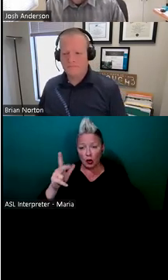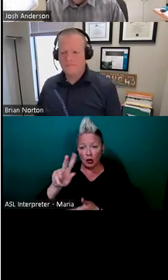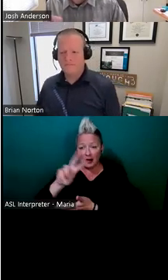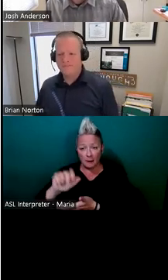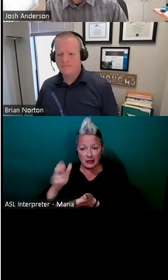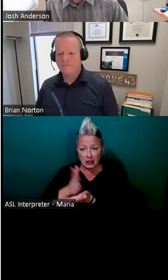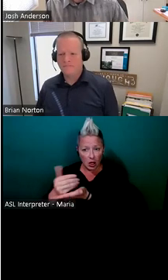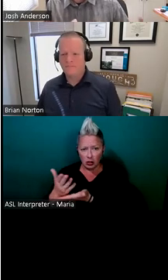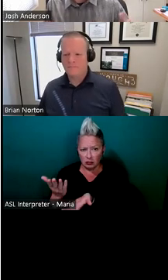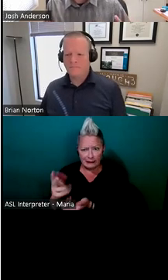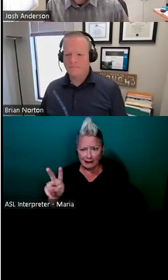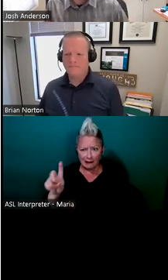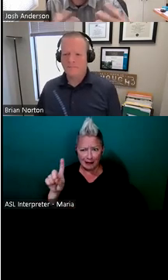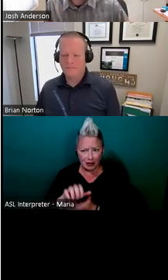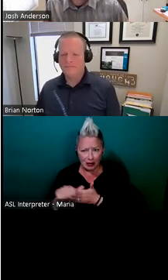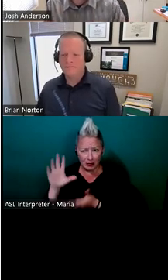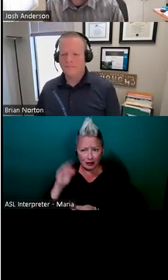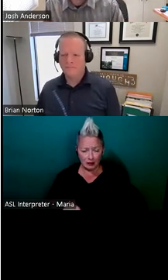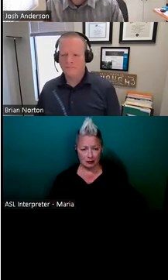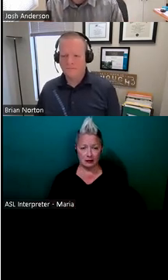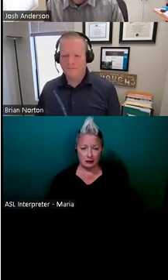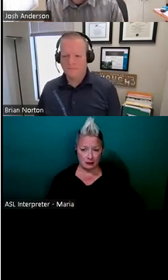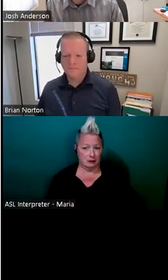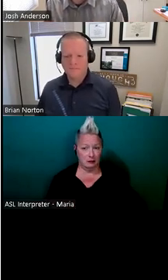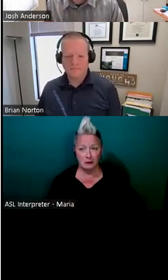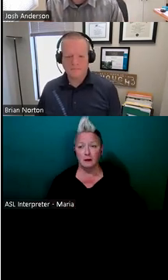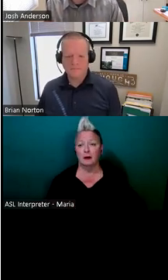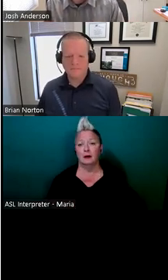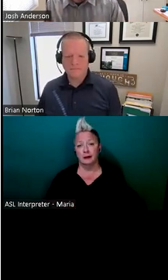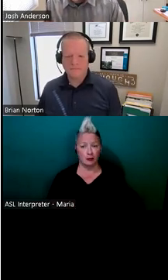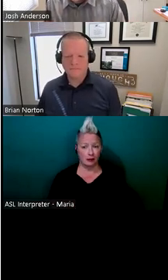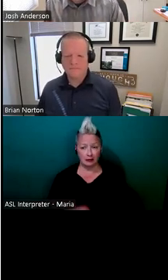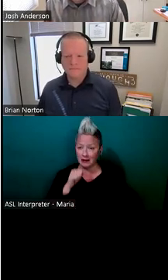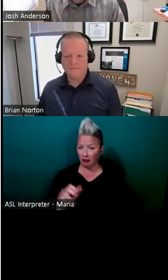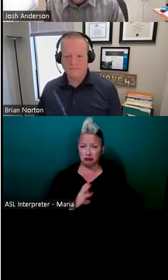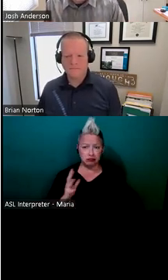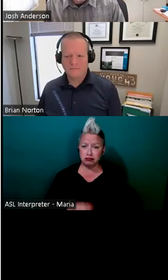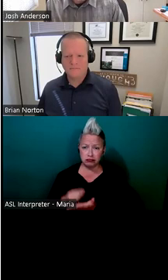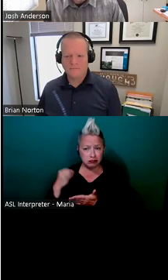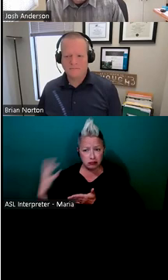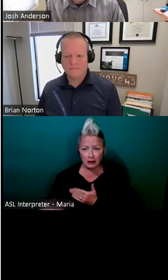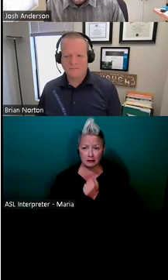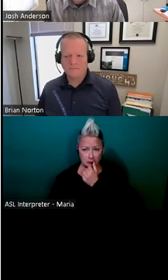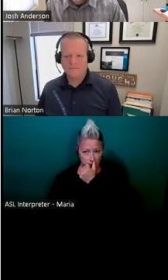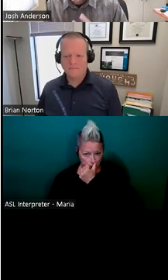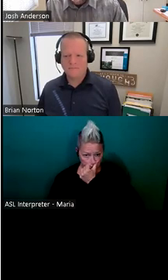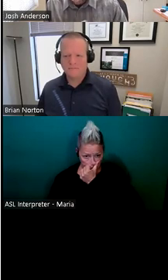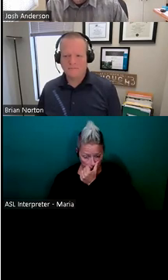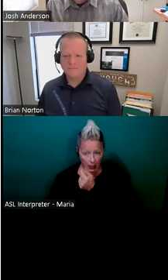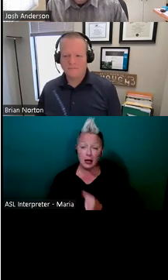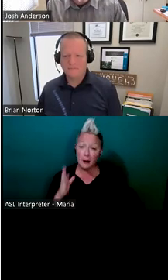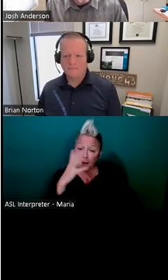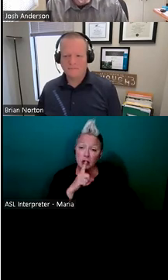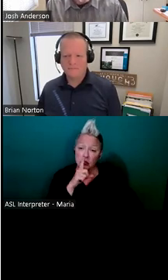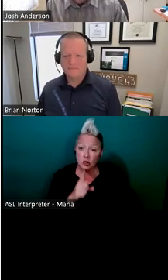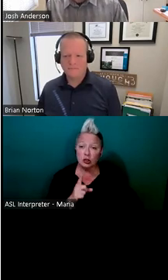super expensive, even if you are implementing some different things in order to assist. And I'm pretty sure, and you'll see this probably sometimes